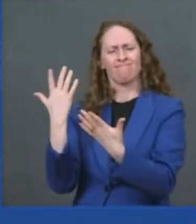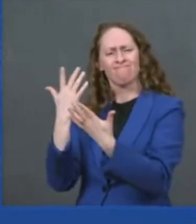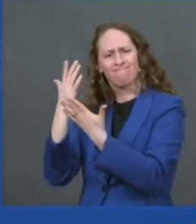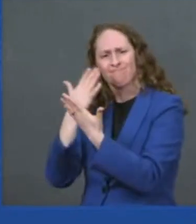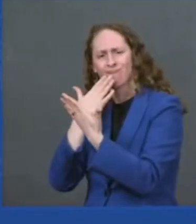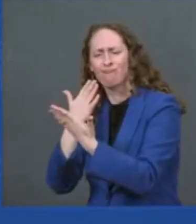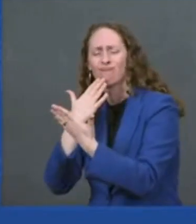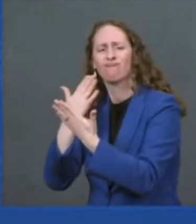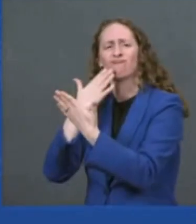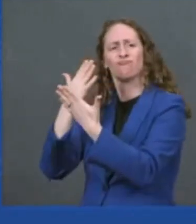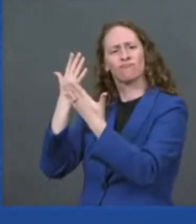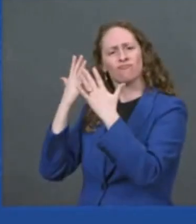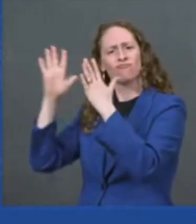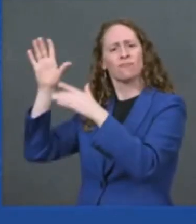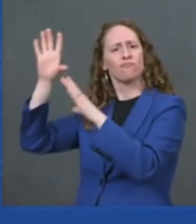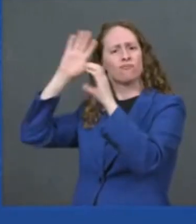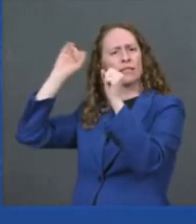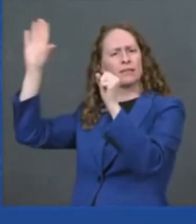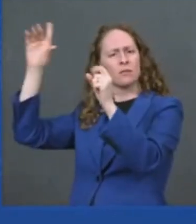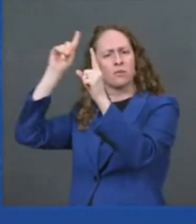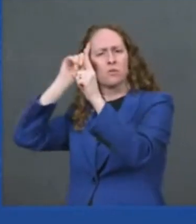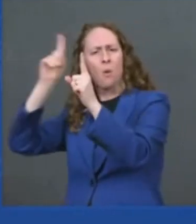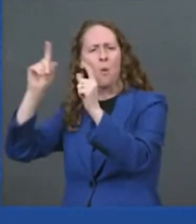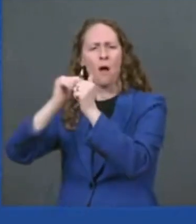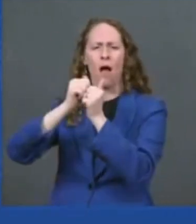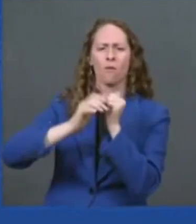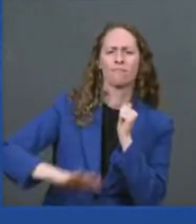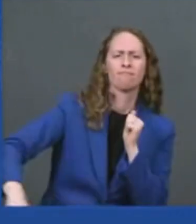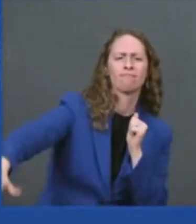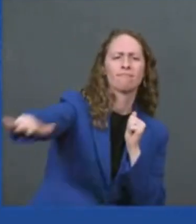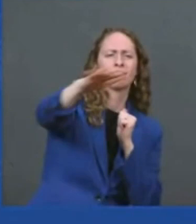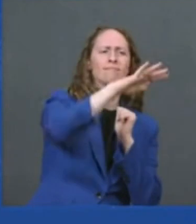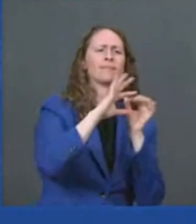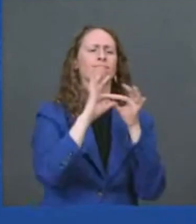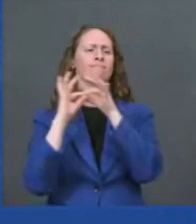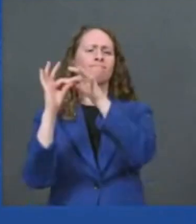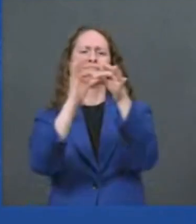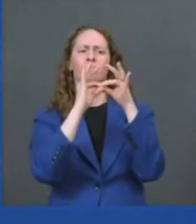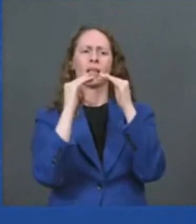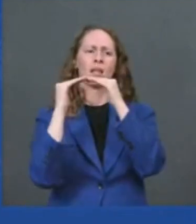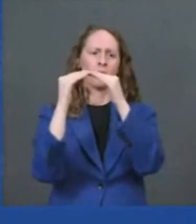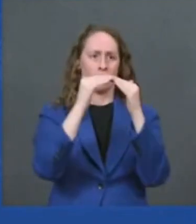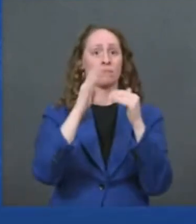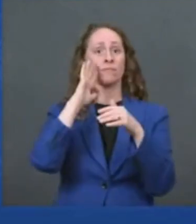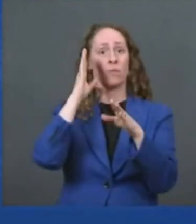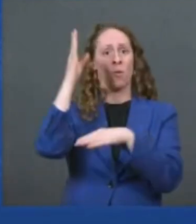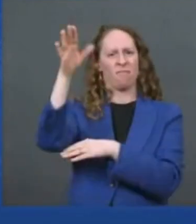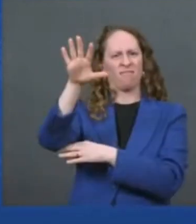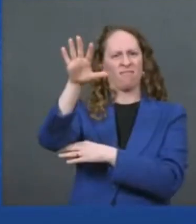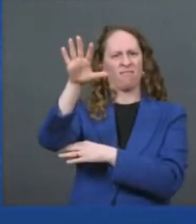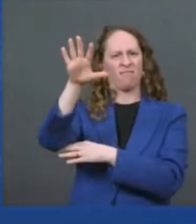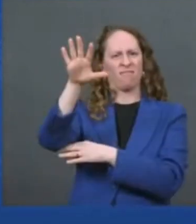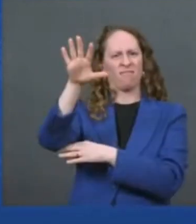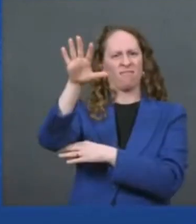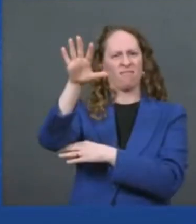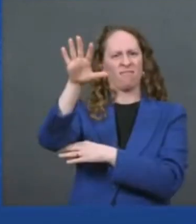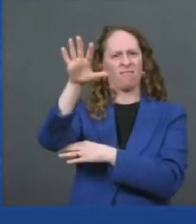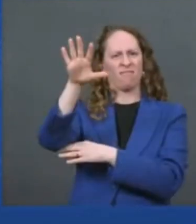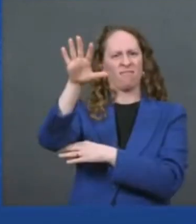network of 500 000 ev charges president biden's transport electrification